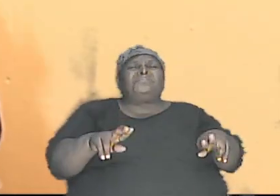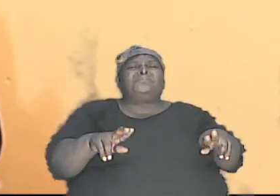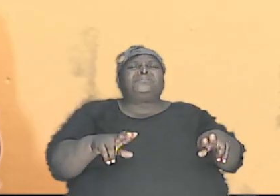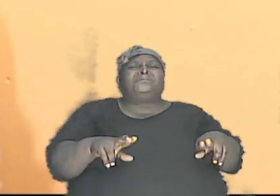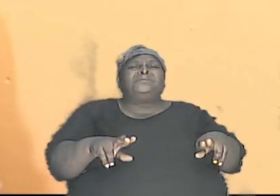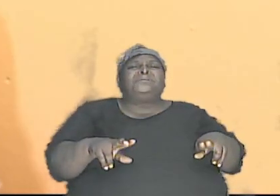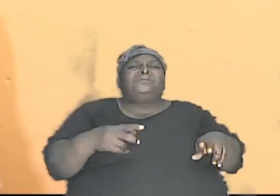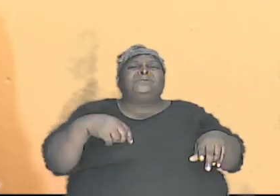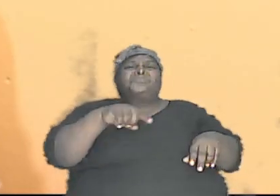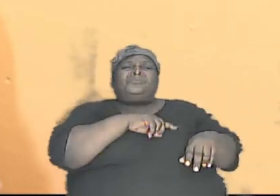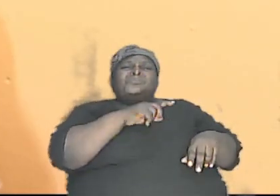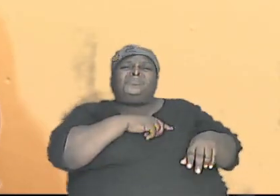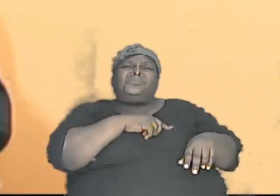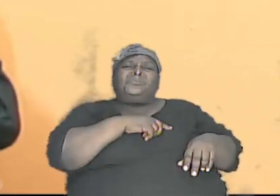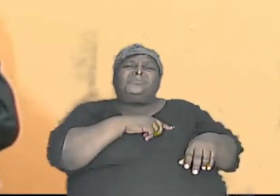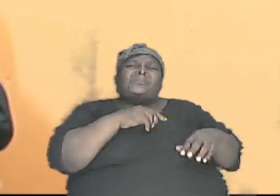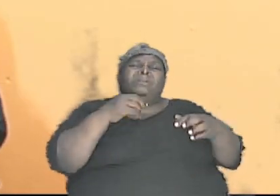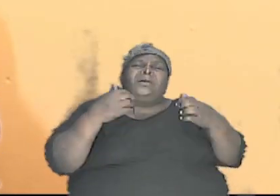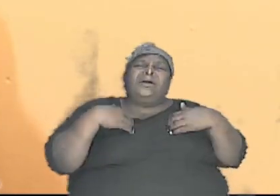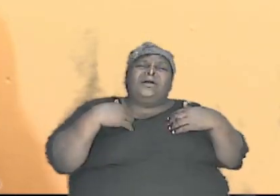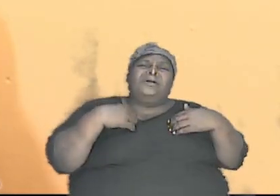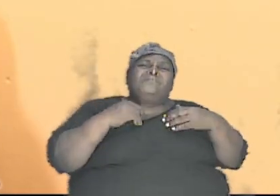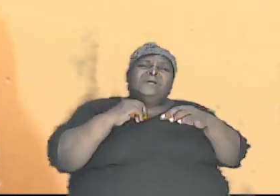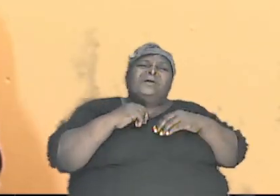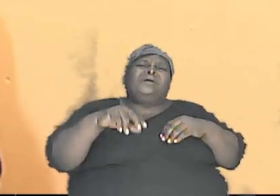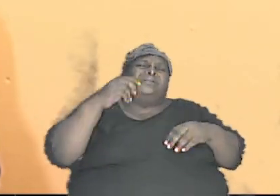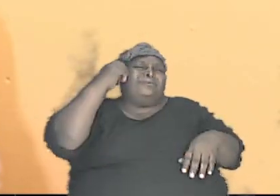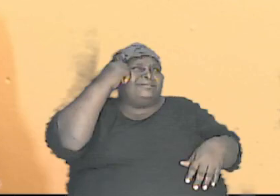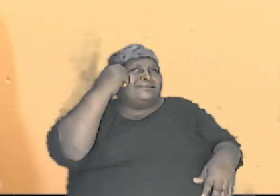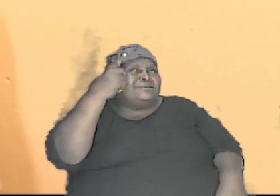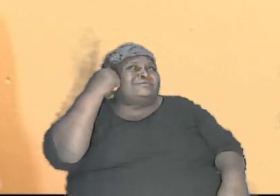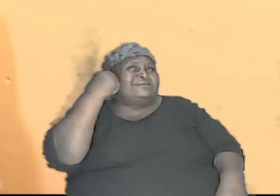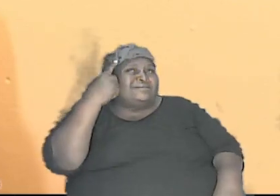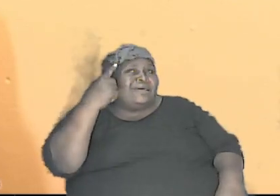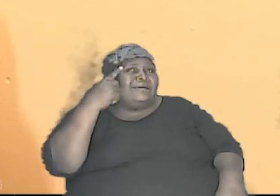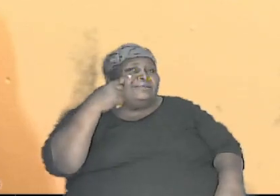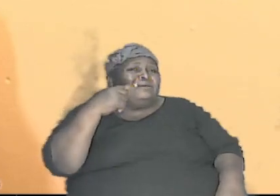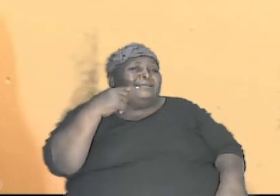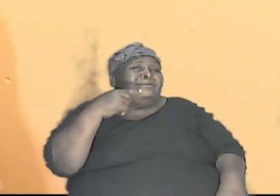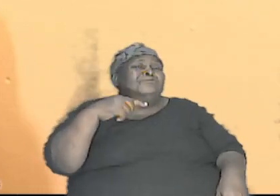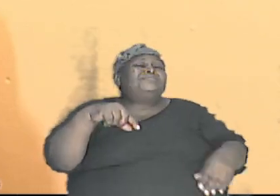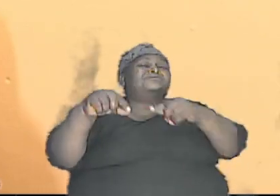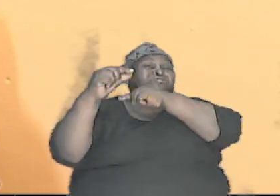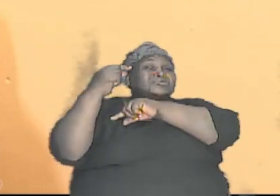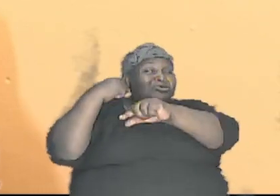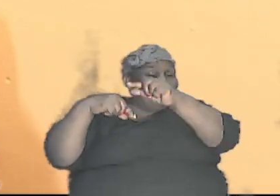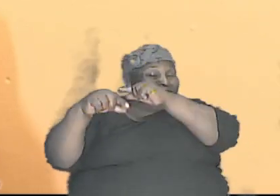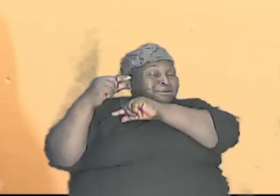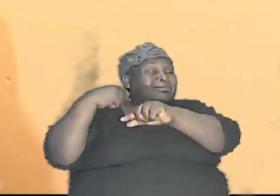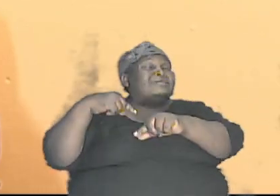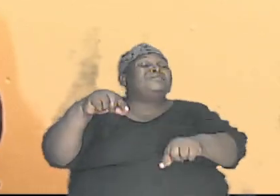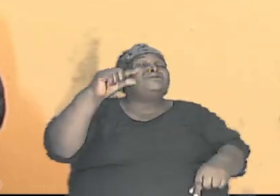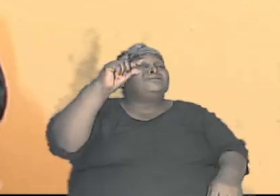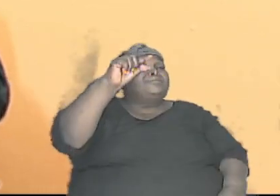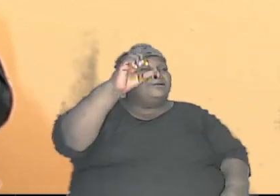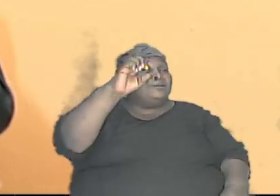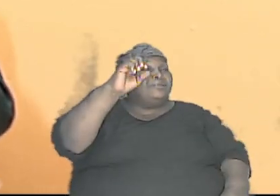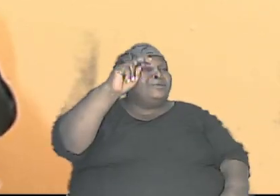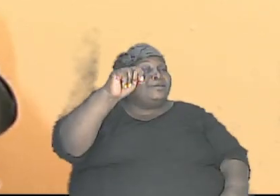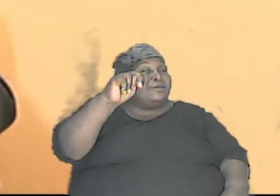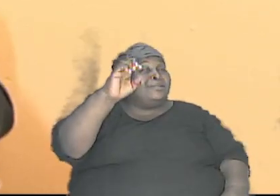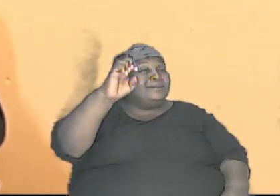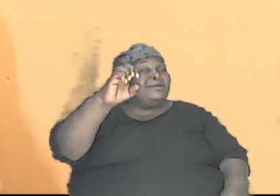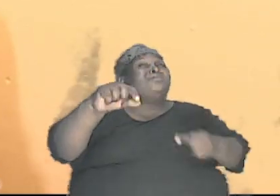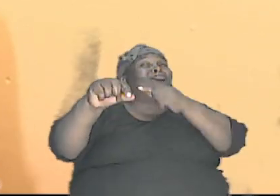we would have gotten the gist and would have been clear on that but it is just genetic diversity that would